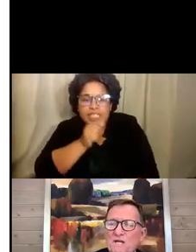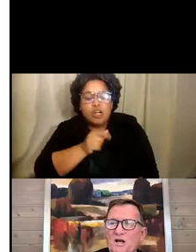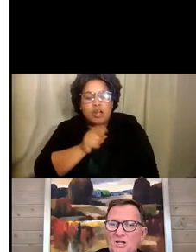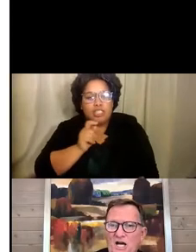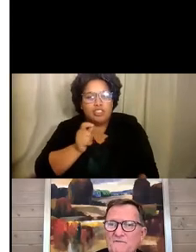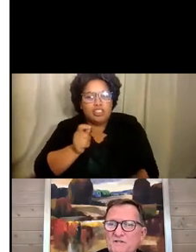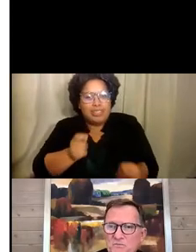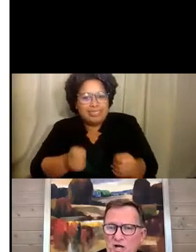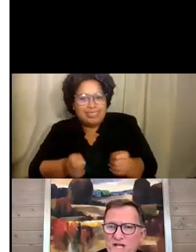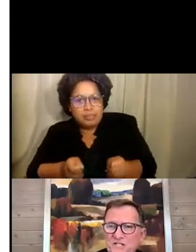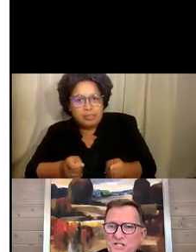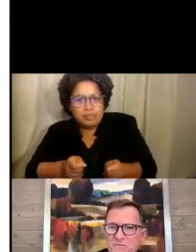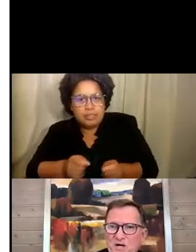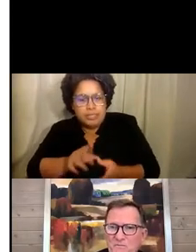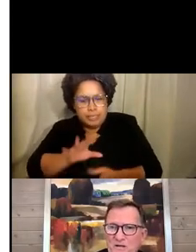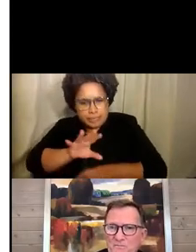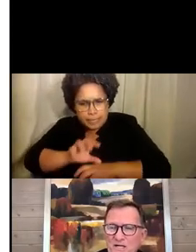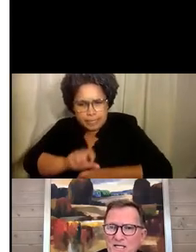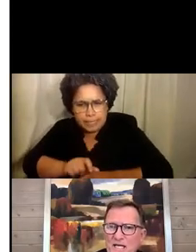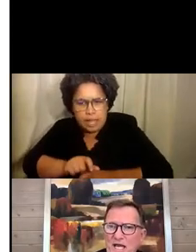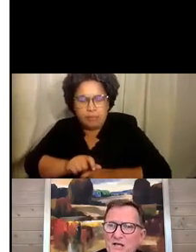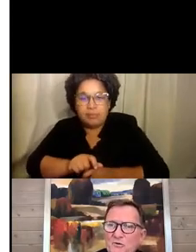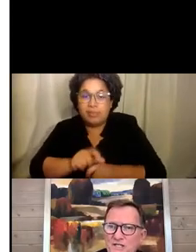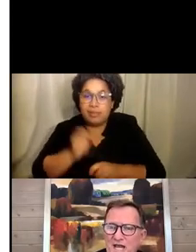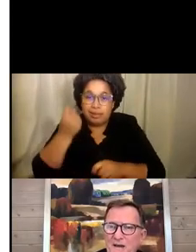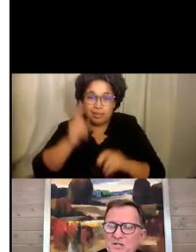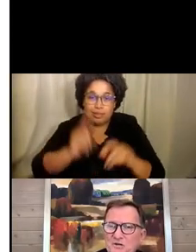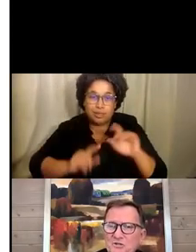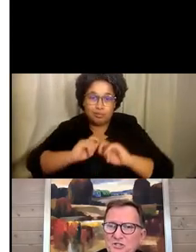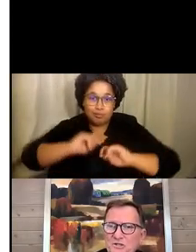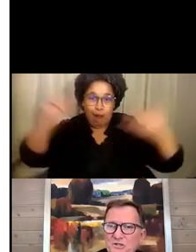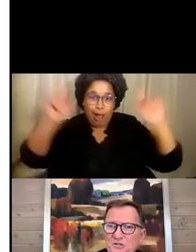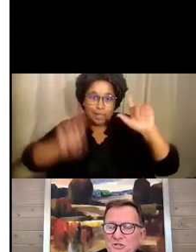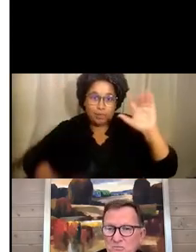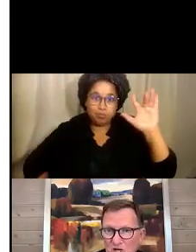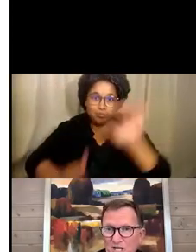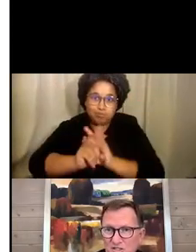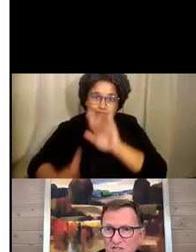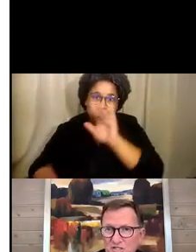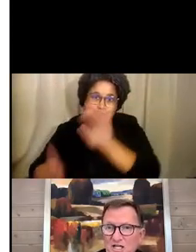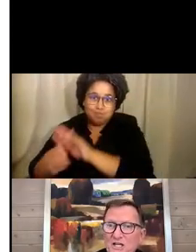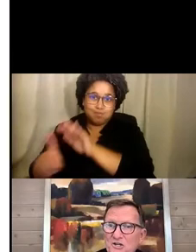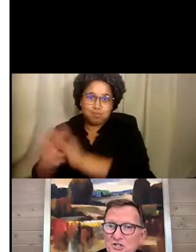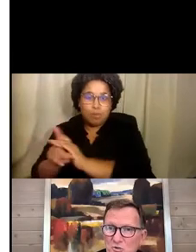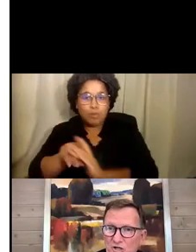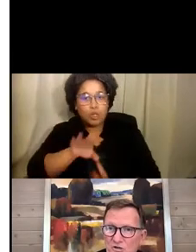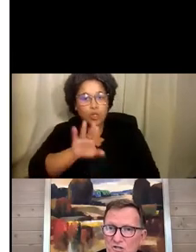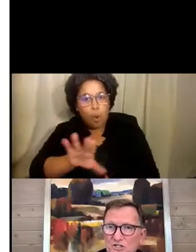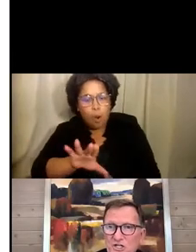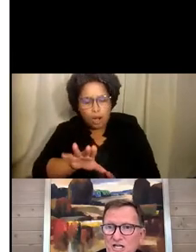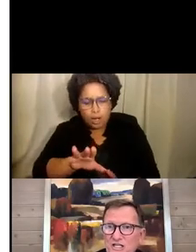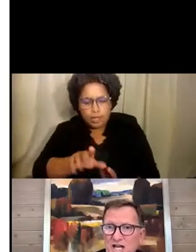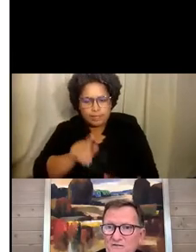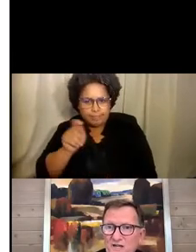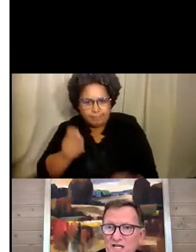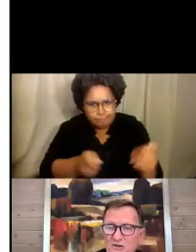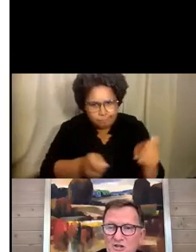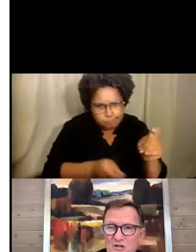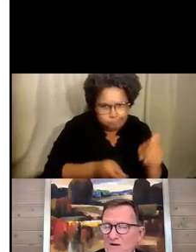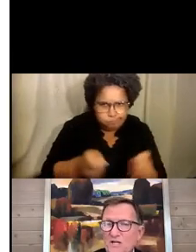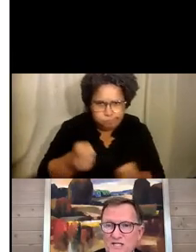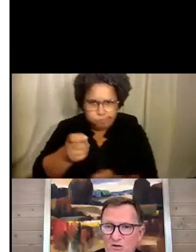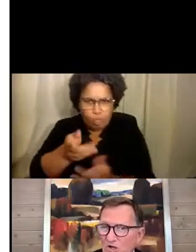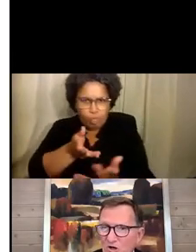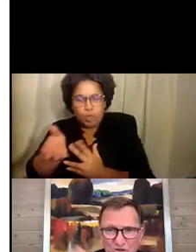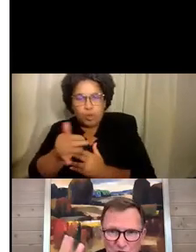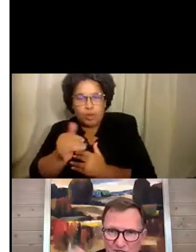There will be a lot of surprises that pop up. How you adapt to those surprises is critical because you need to navigate through